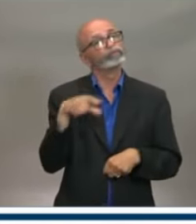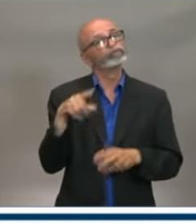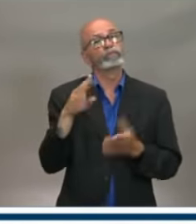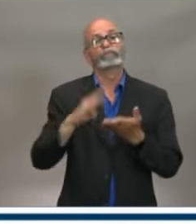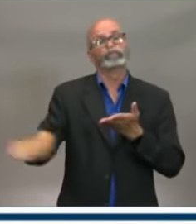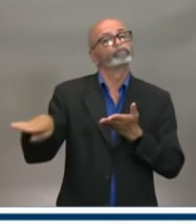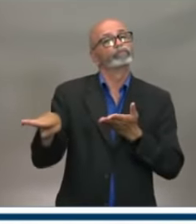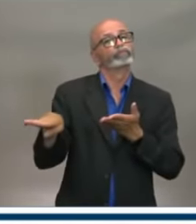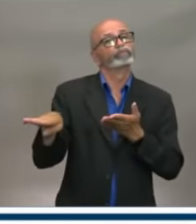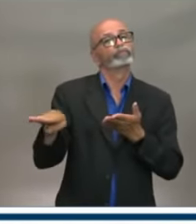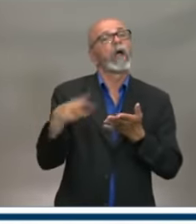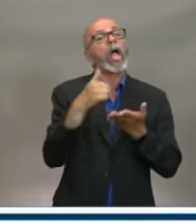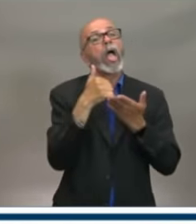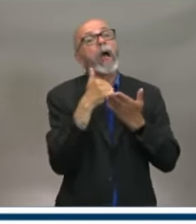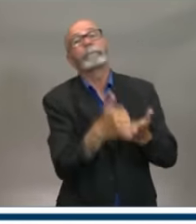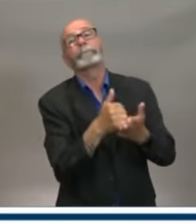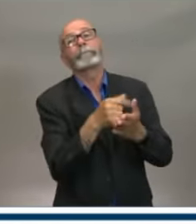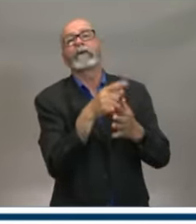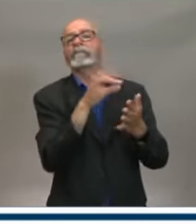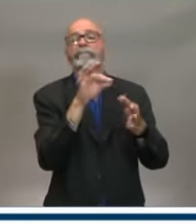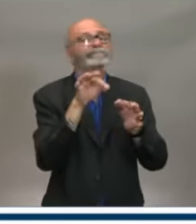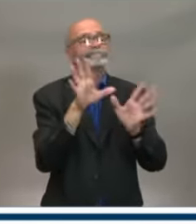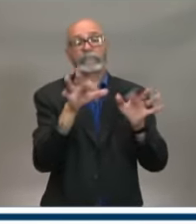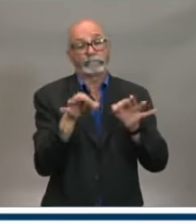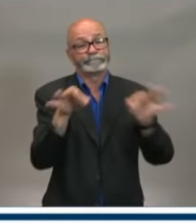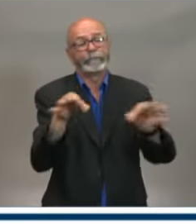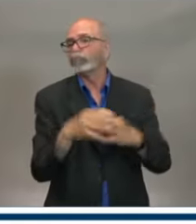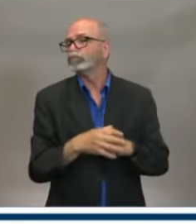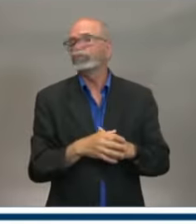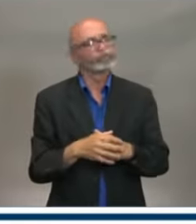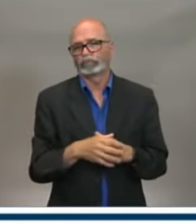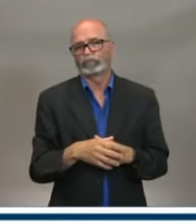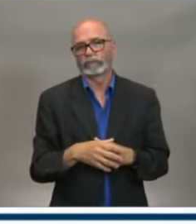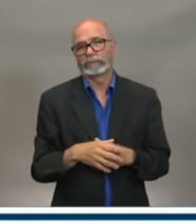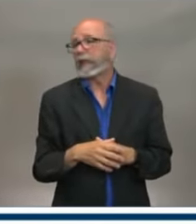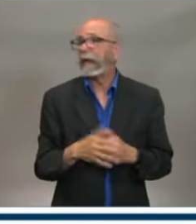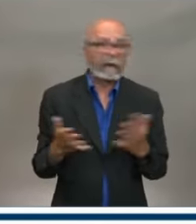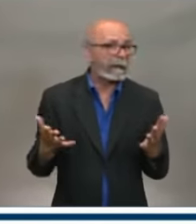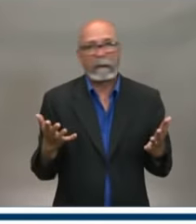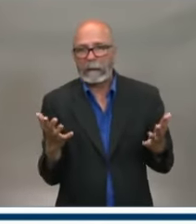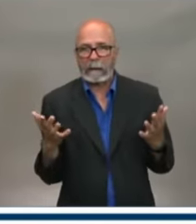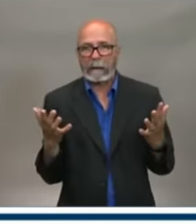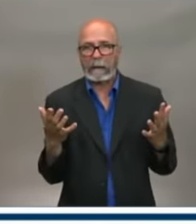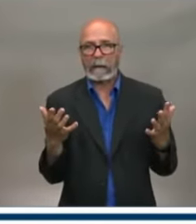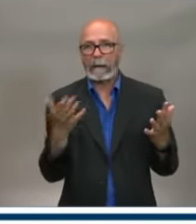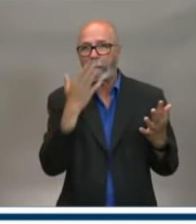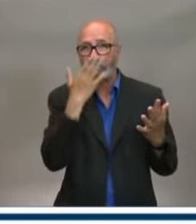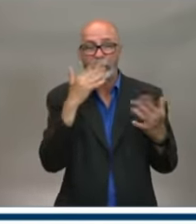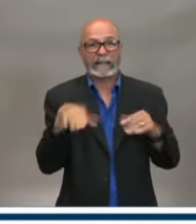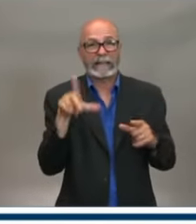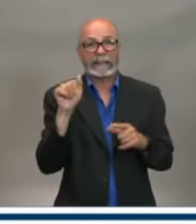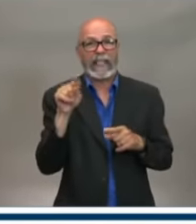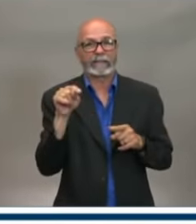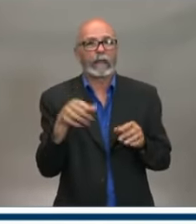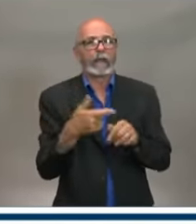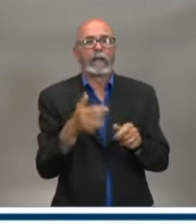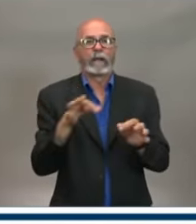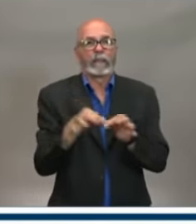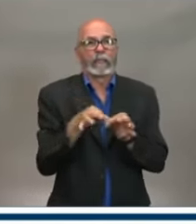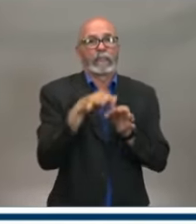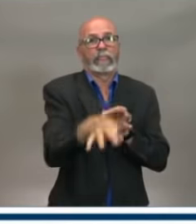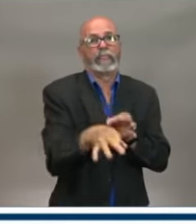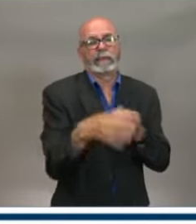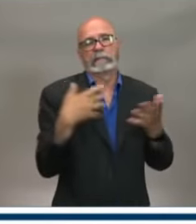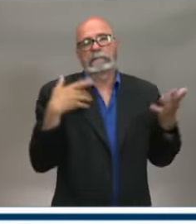Assistance. So they can benefit of the 75% relief and still have to pay 100% of their rent. So first of all,